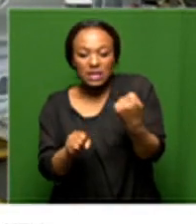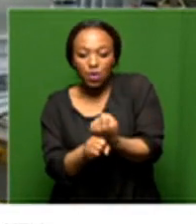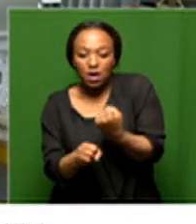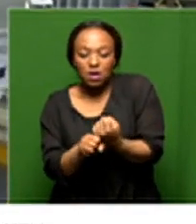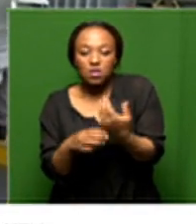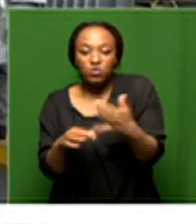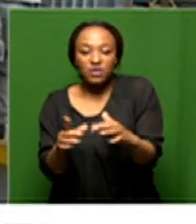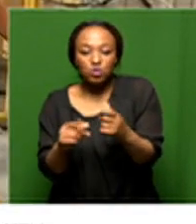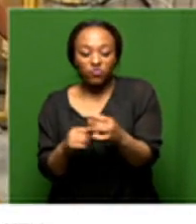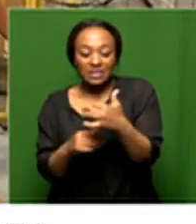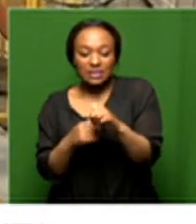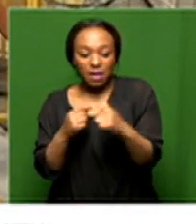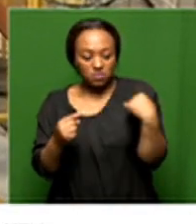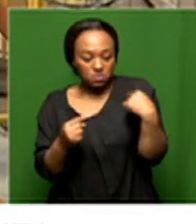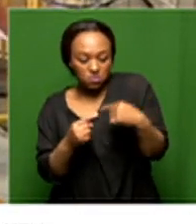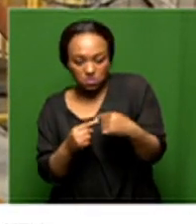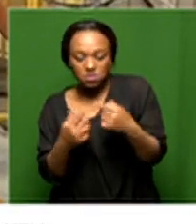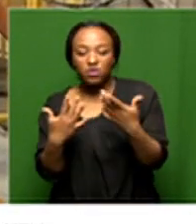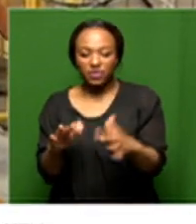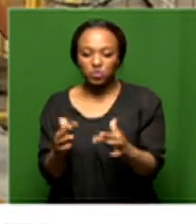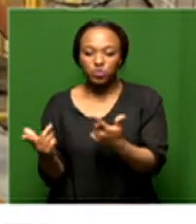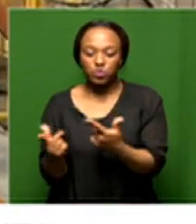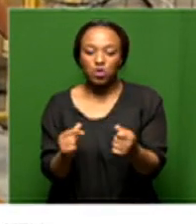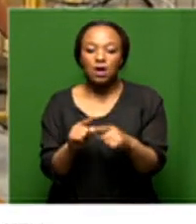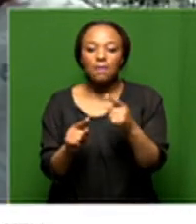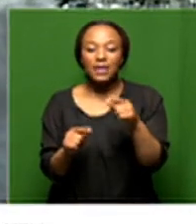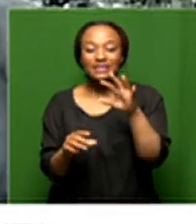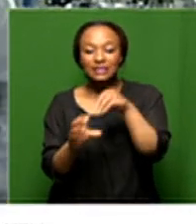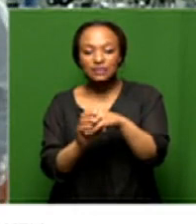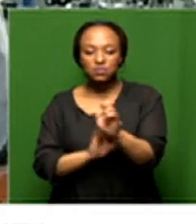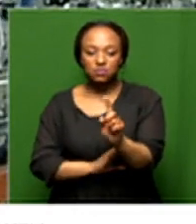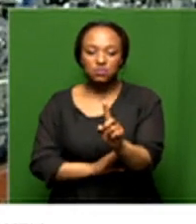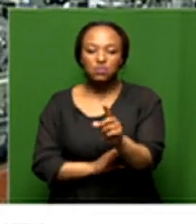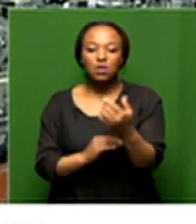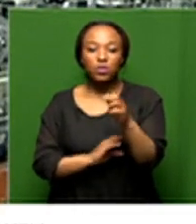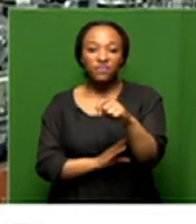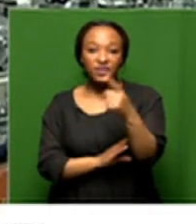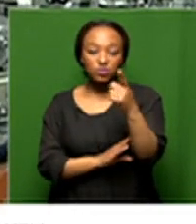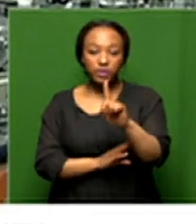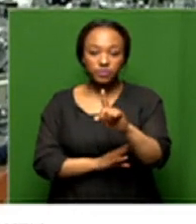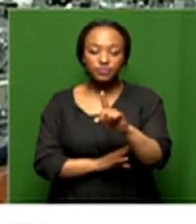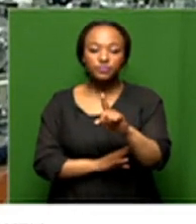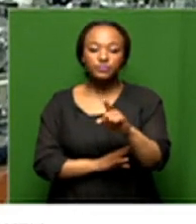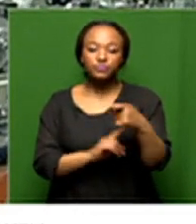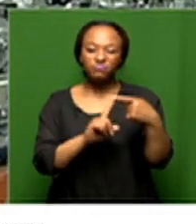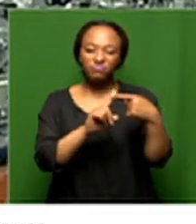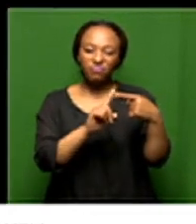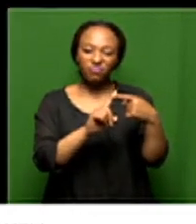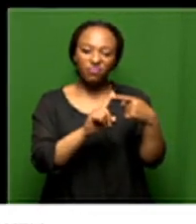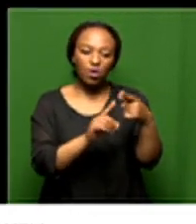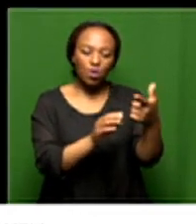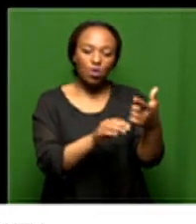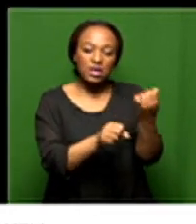months or so and and i think that major features of that work the first one is a the the degree of the